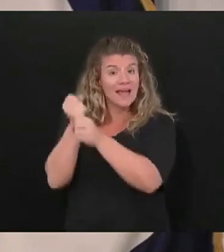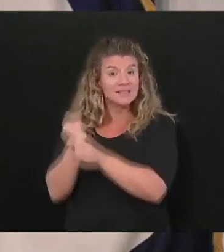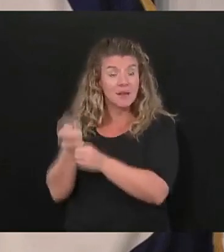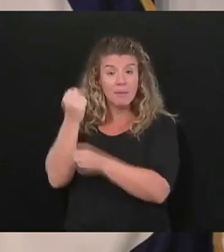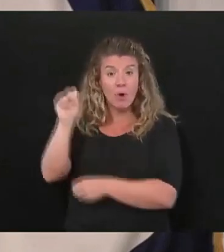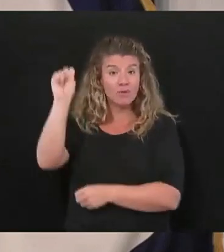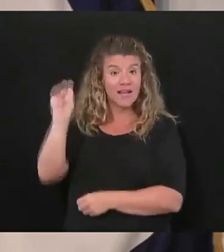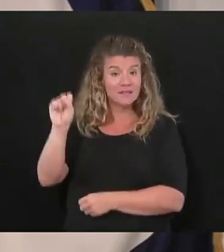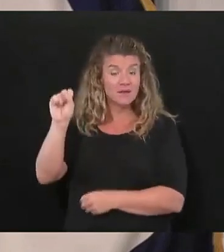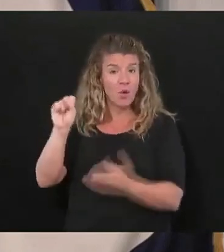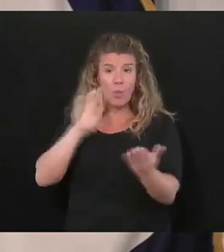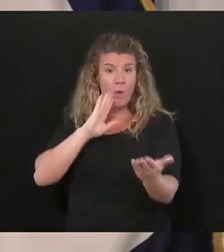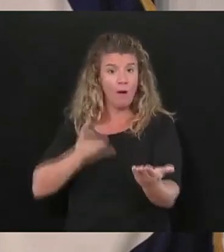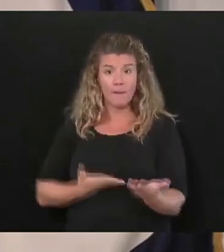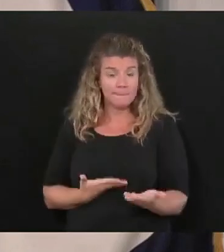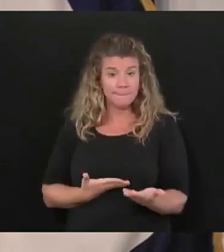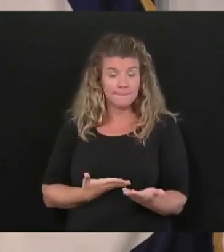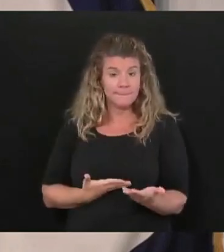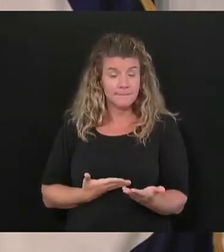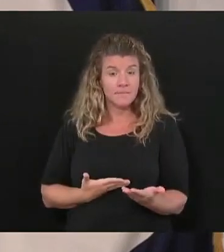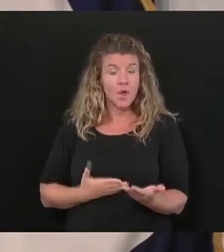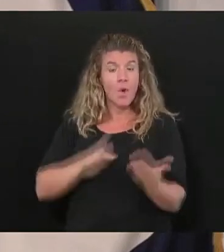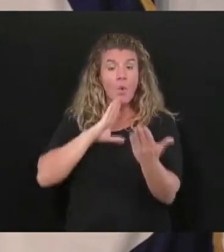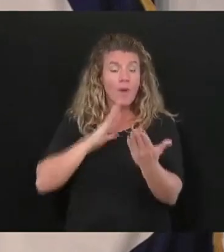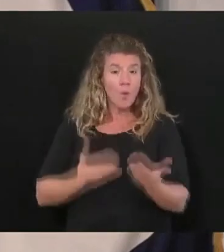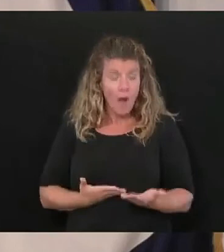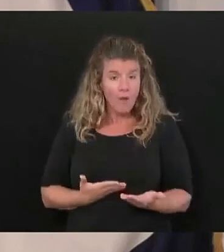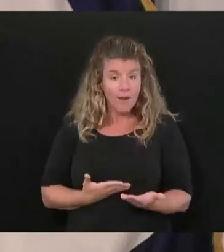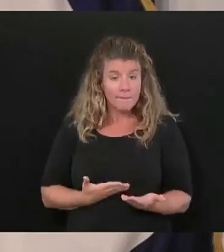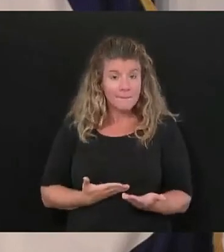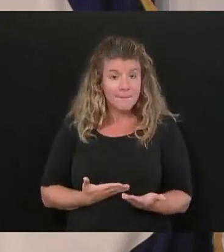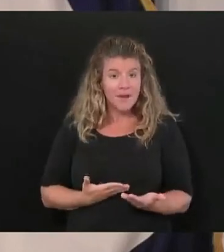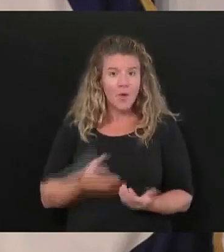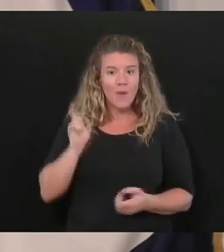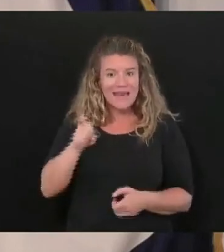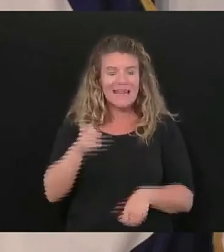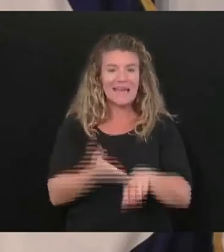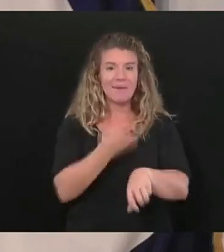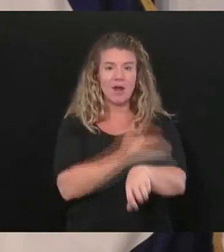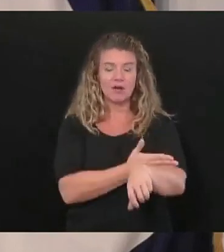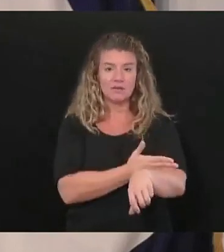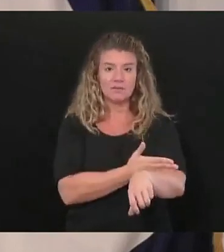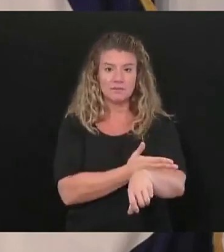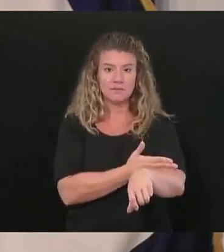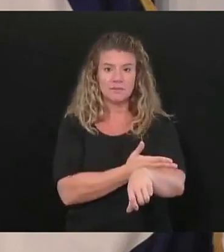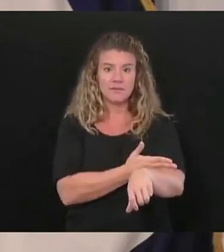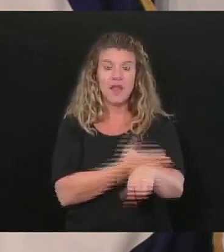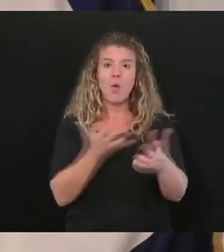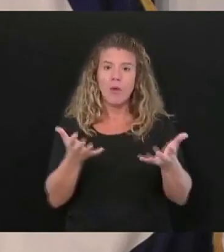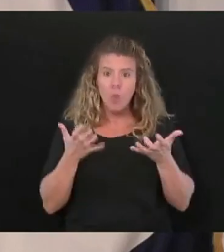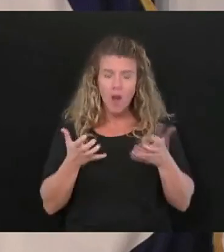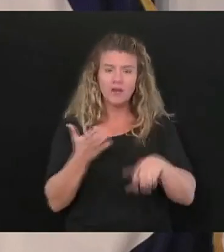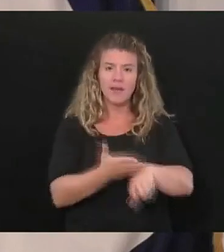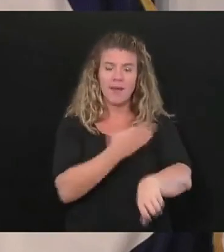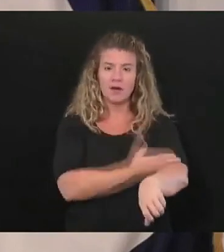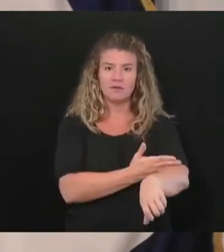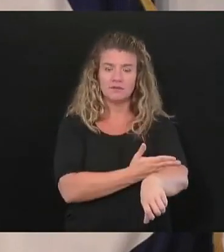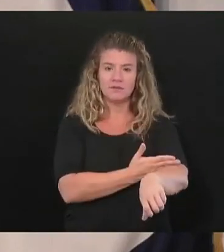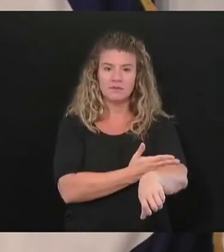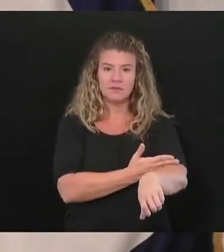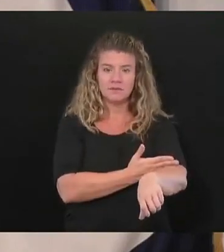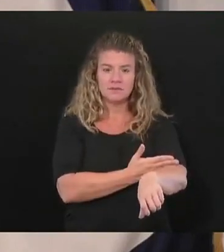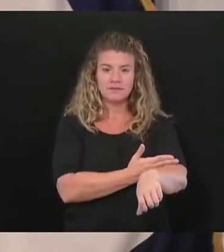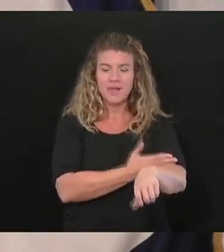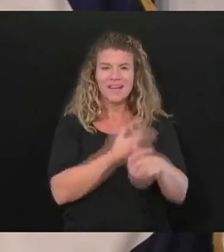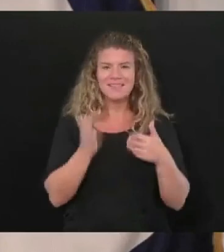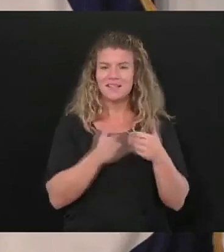that we welcome it we welcome the fact that we need to get better and we want to get better whether we're on the